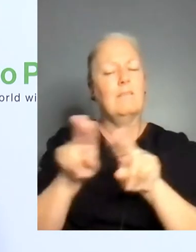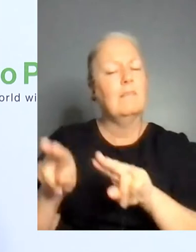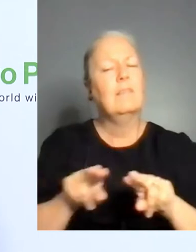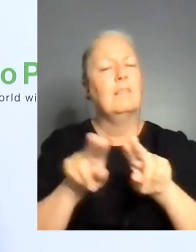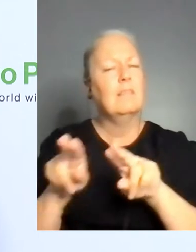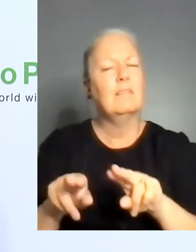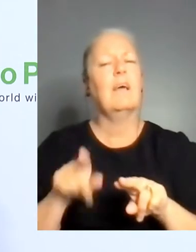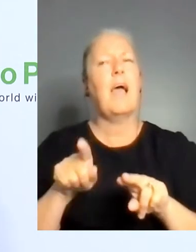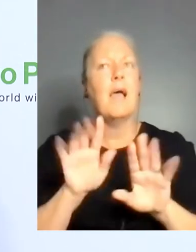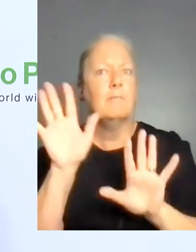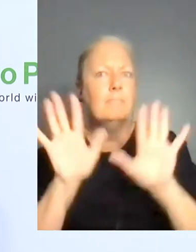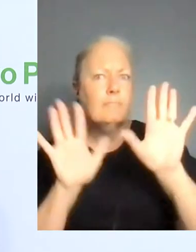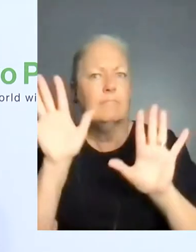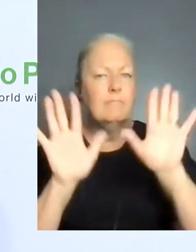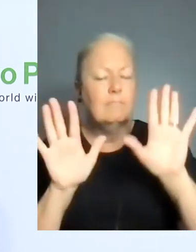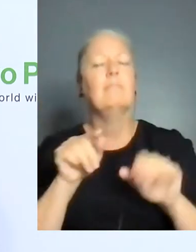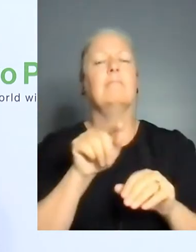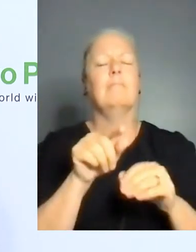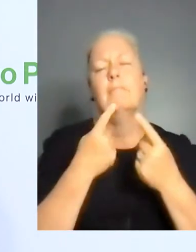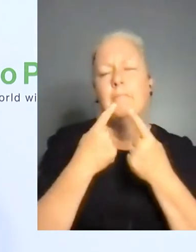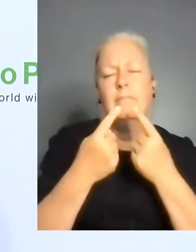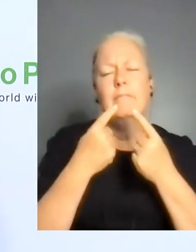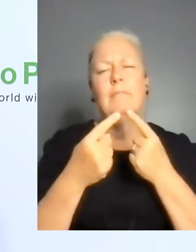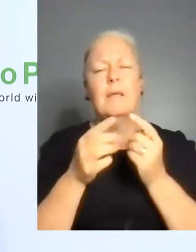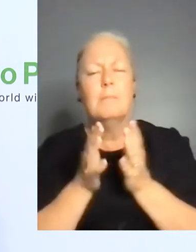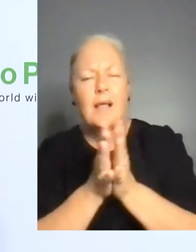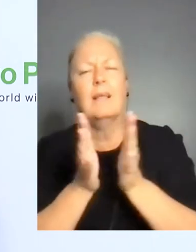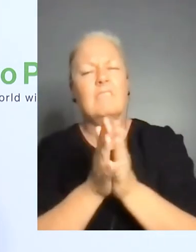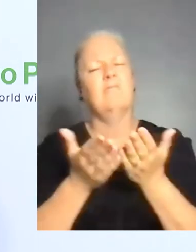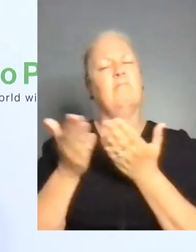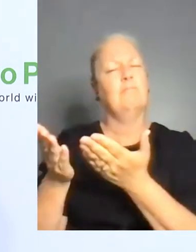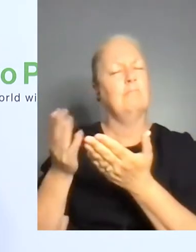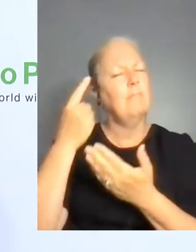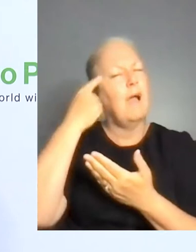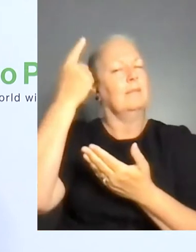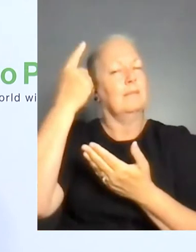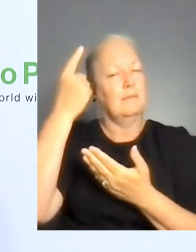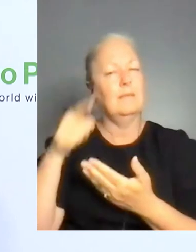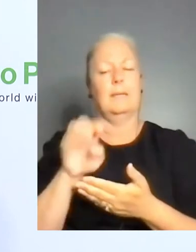that will explain the concept of Enable.me. Thank you and enjoy.